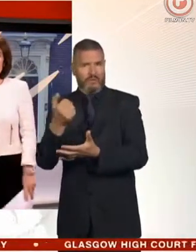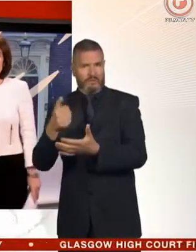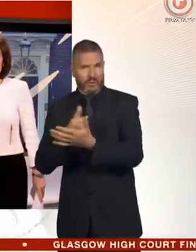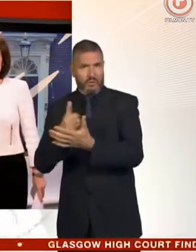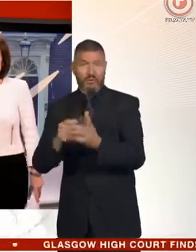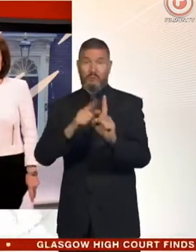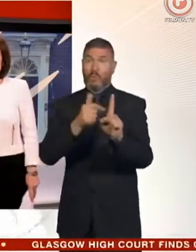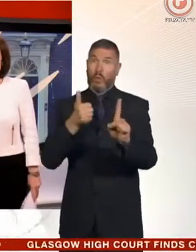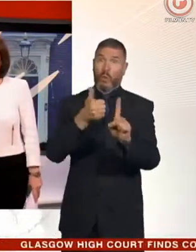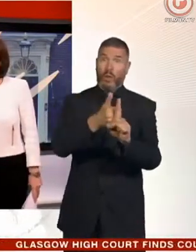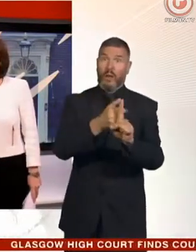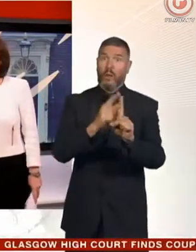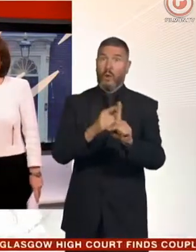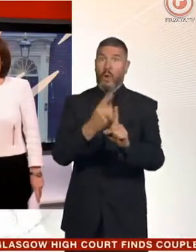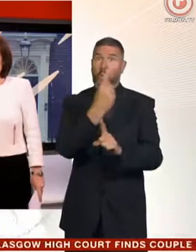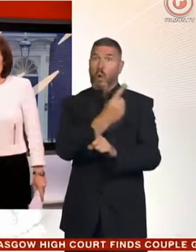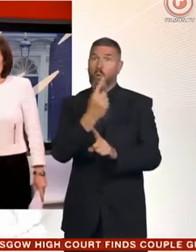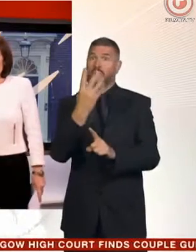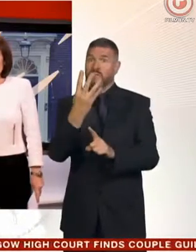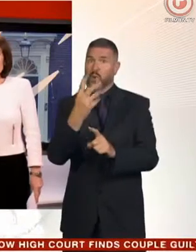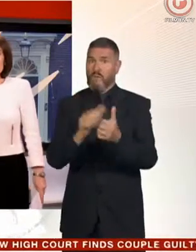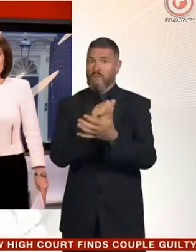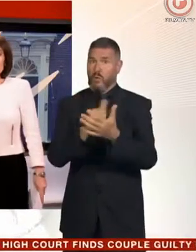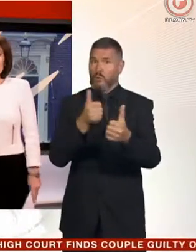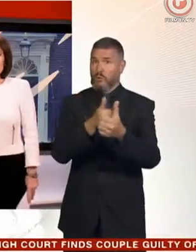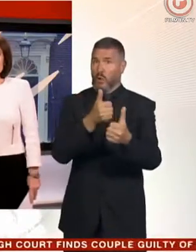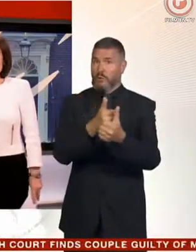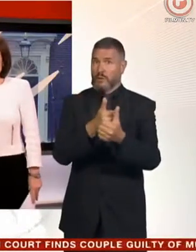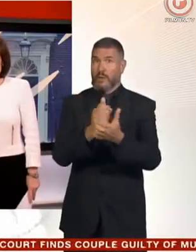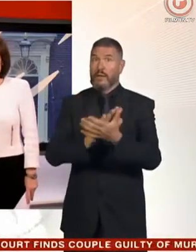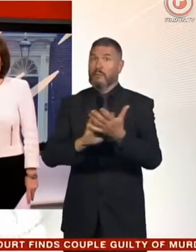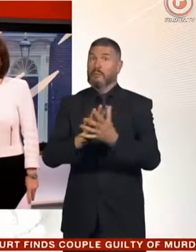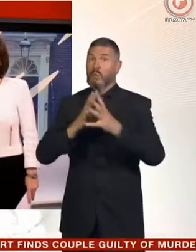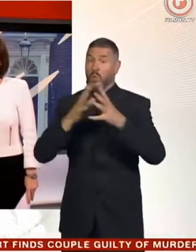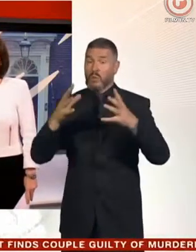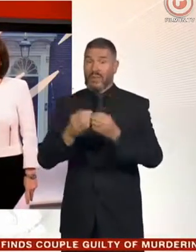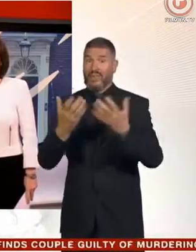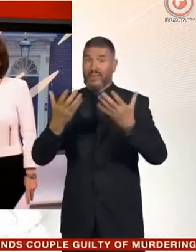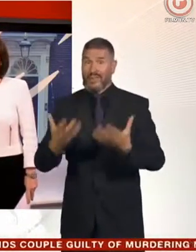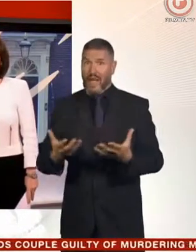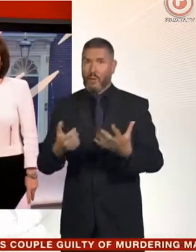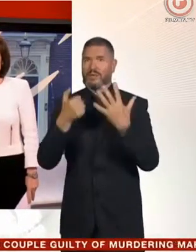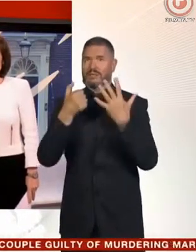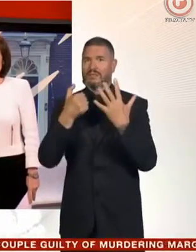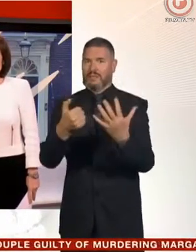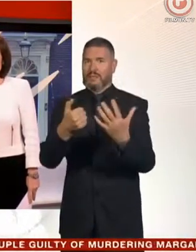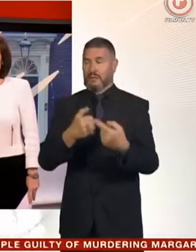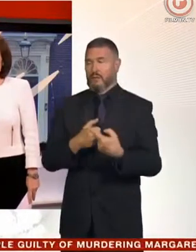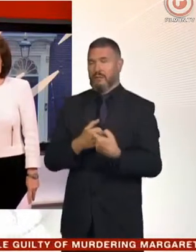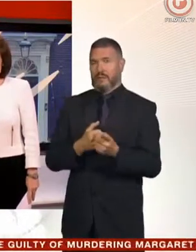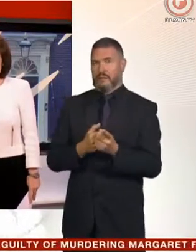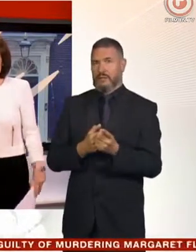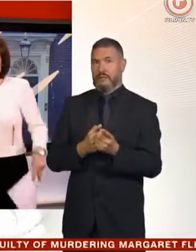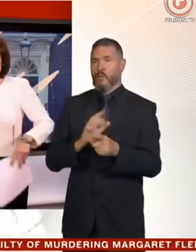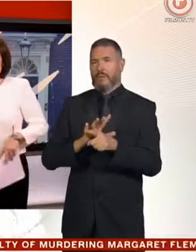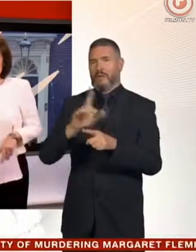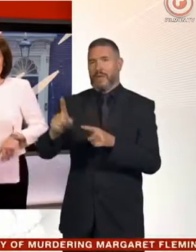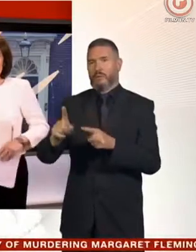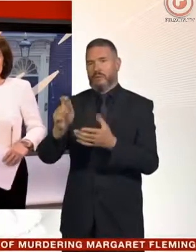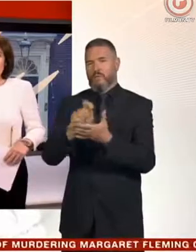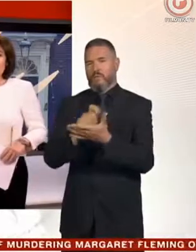standout winner with 114 votes. This means there are now six candidates who go through to the second ballot next week.